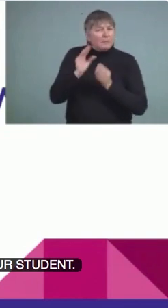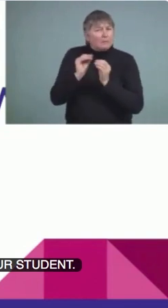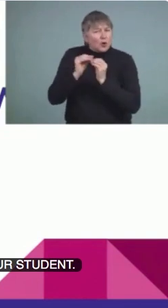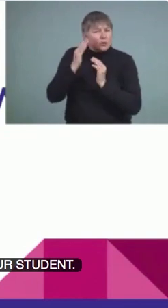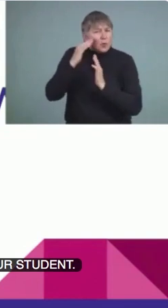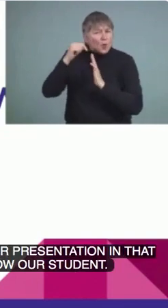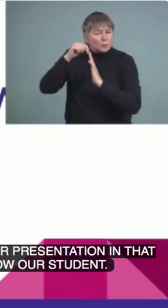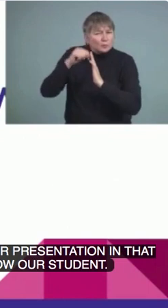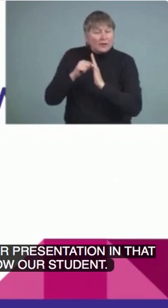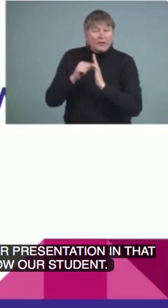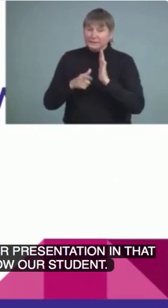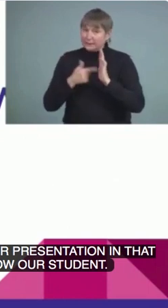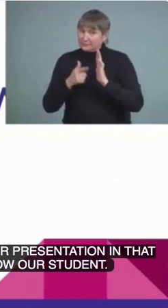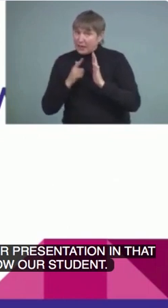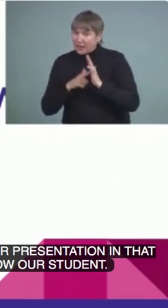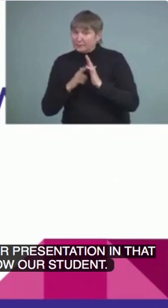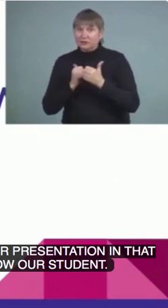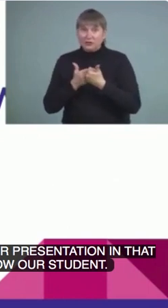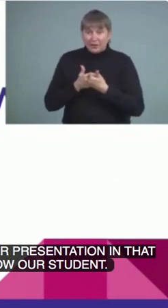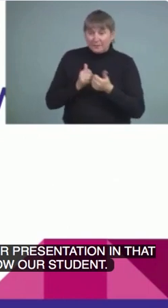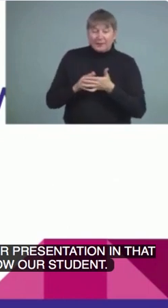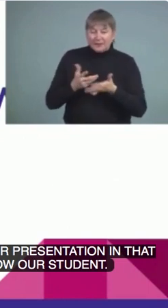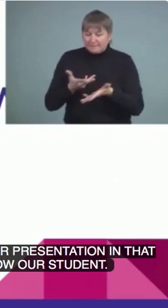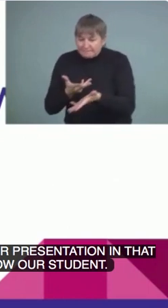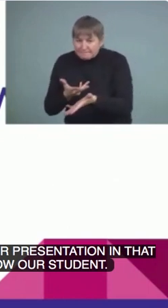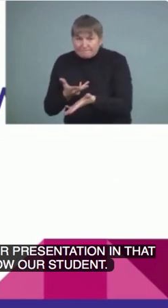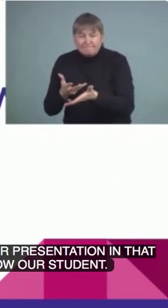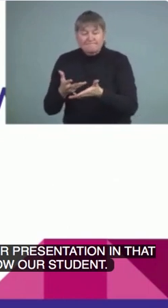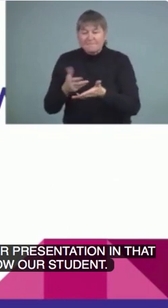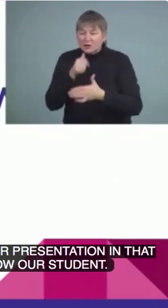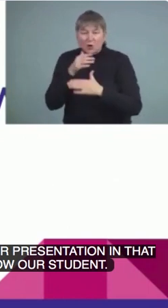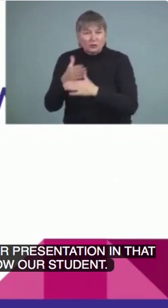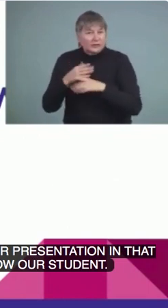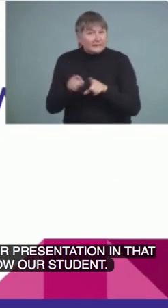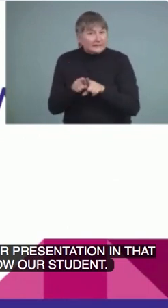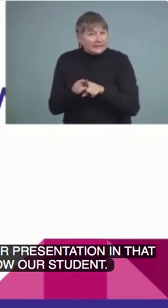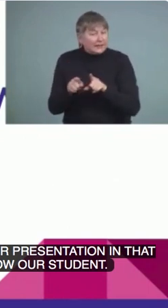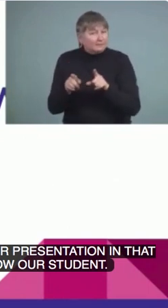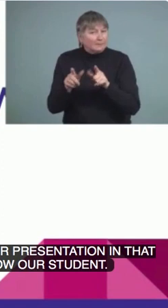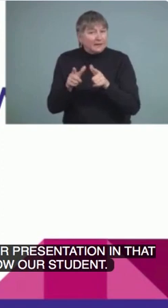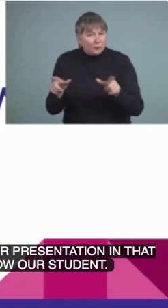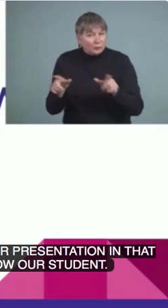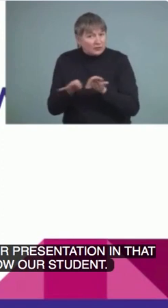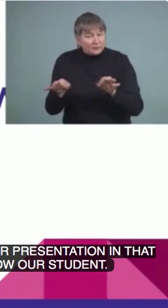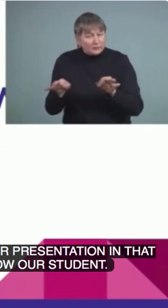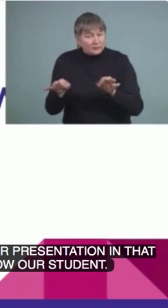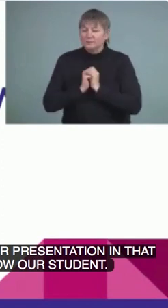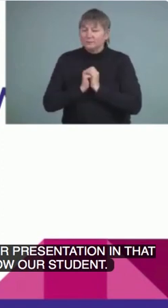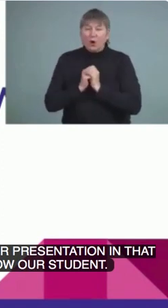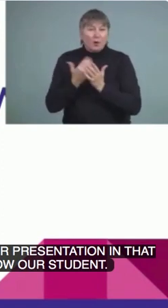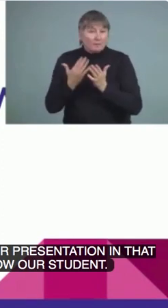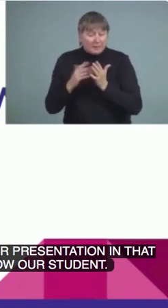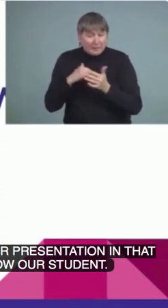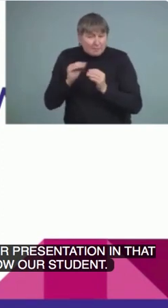It may be challenging because there's maybe a language barrier or there may need to be some more teaching that needs to be